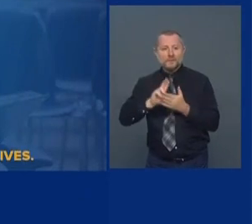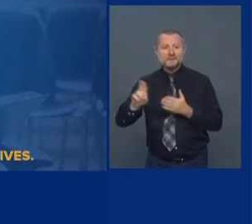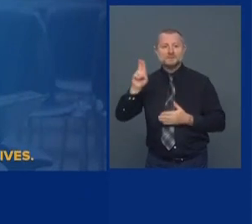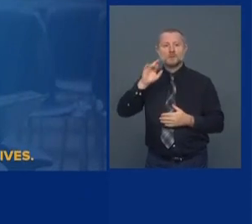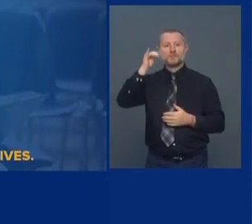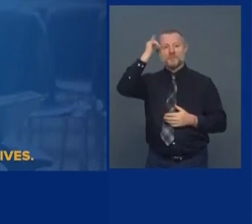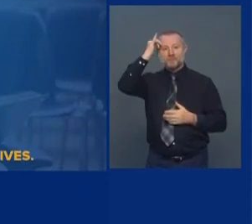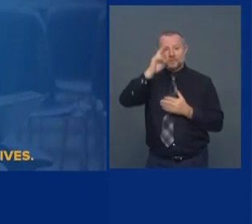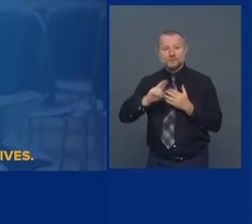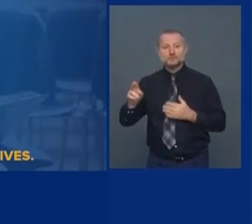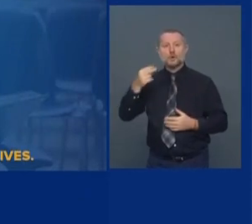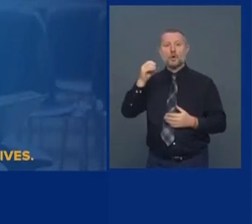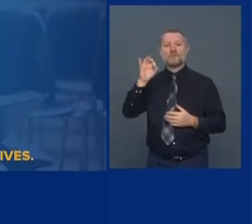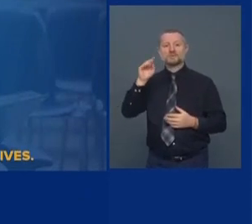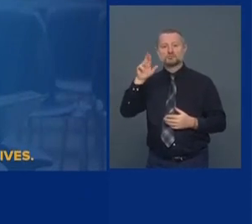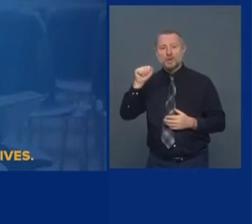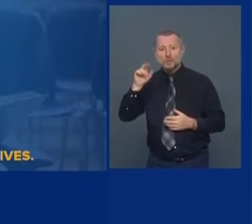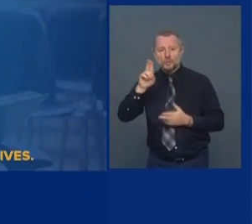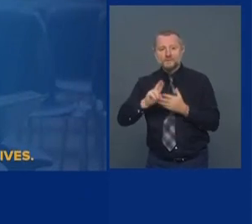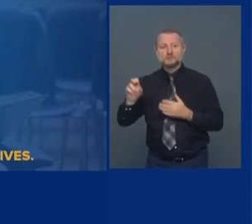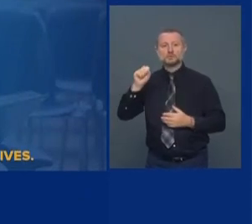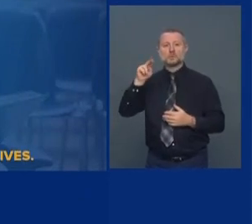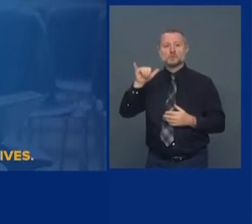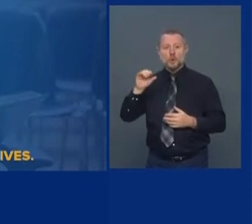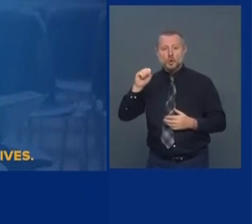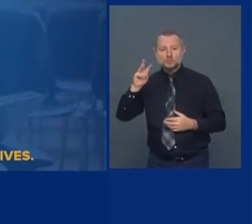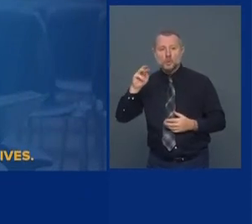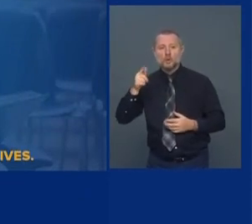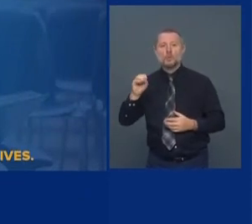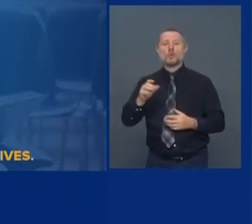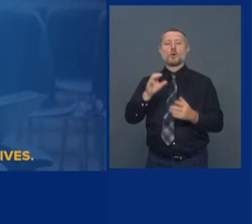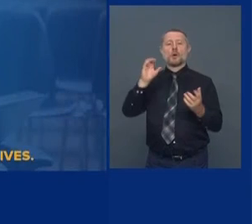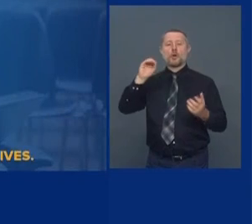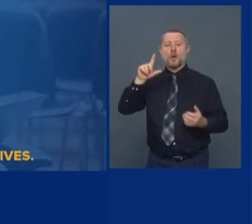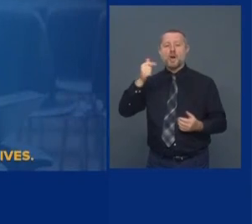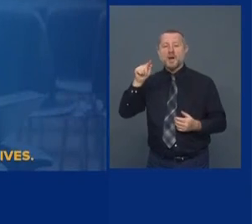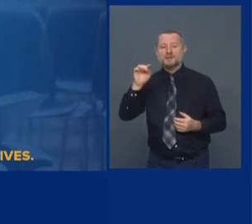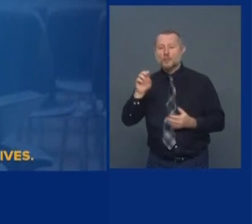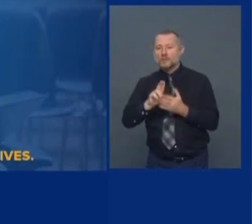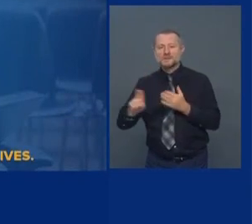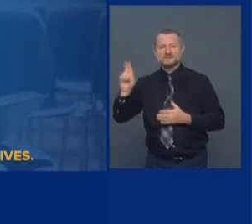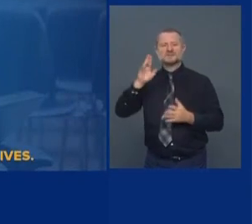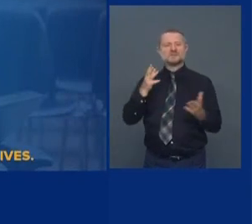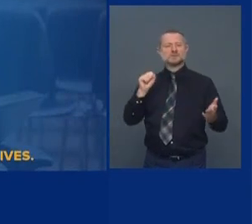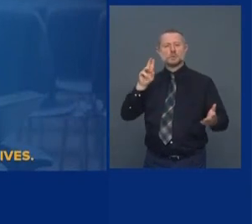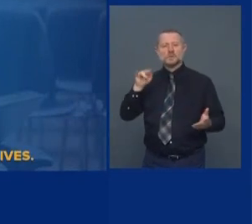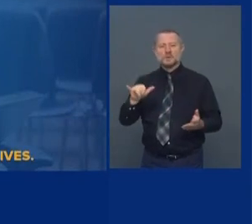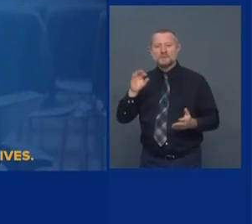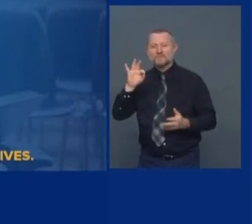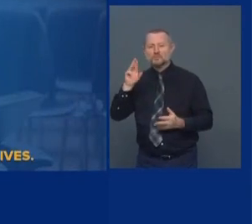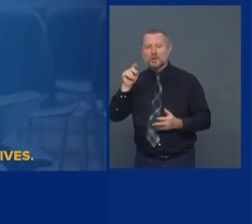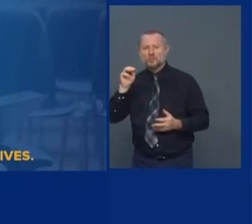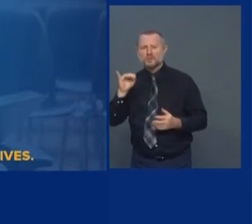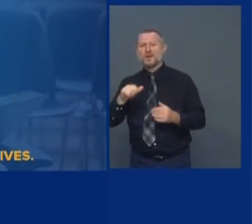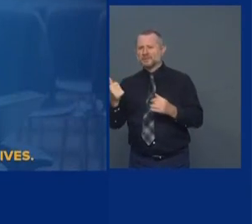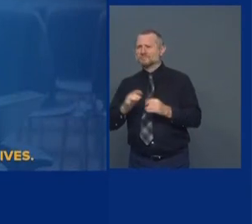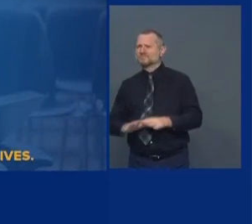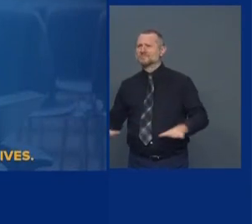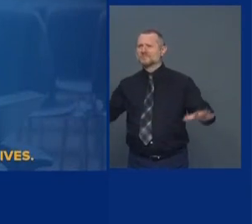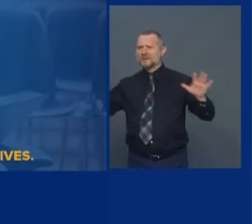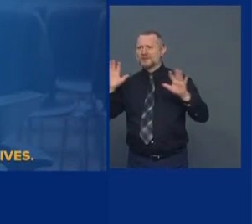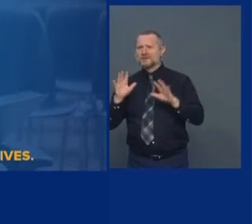Colgate, Fredonia. That's all across the state. That's the entire state. That goes from Long Island all through upstate.